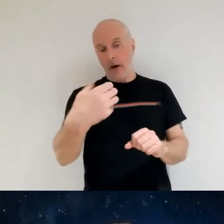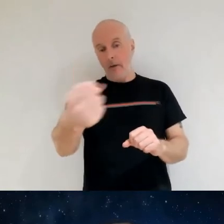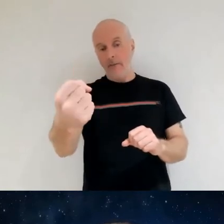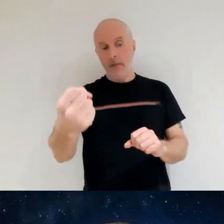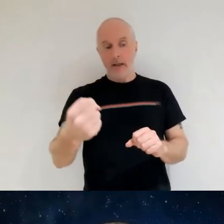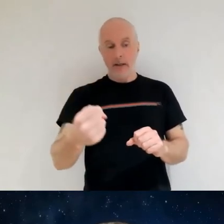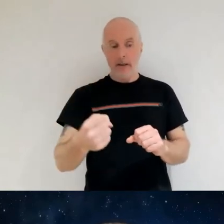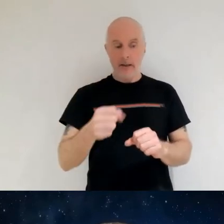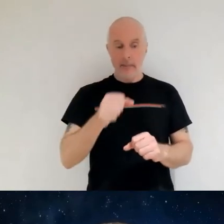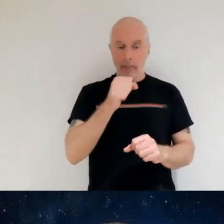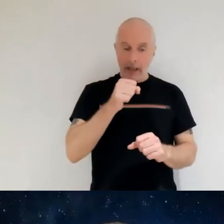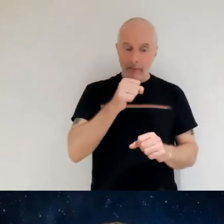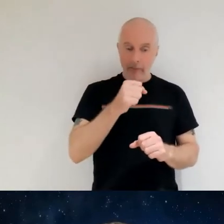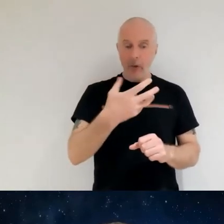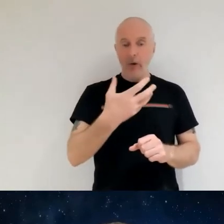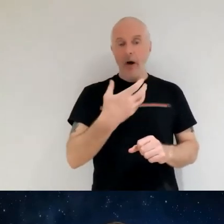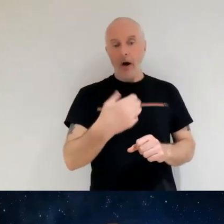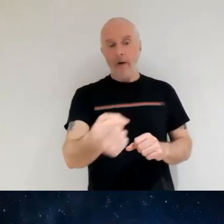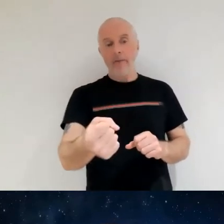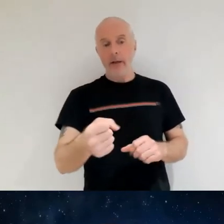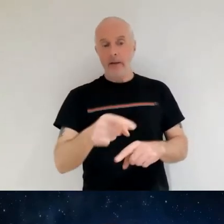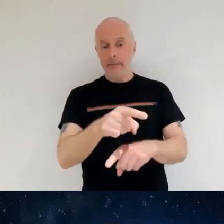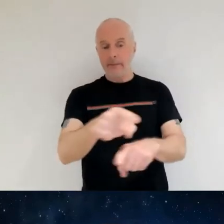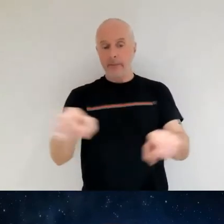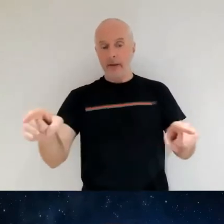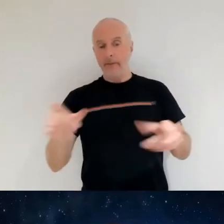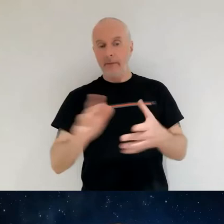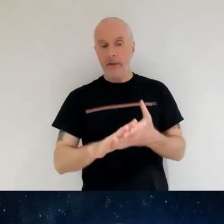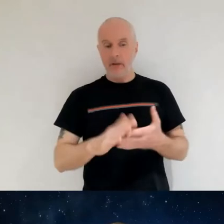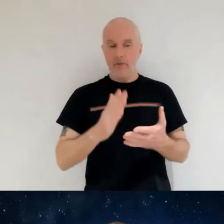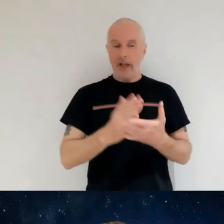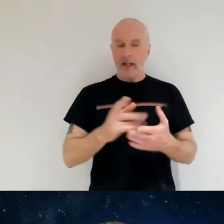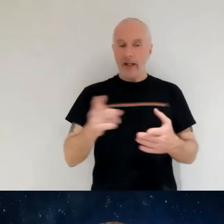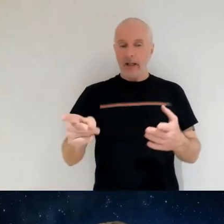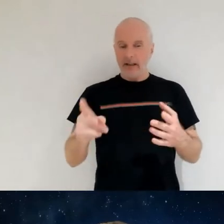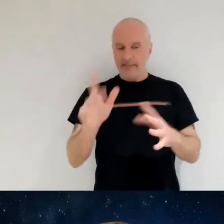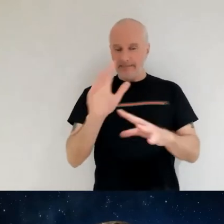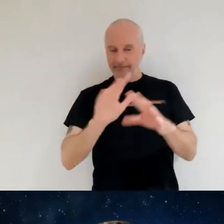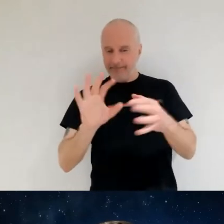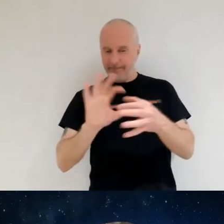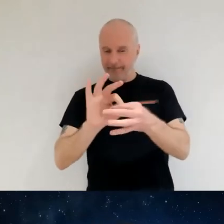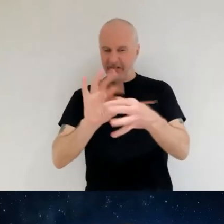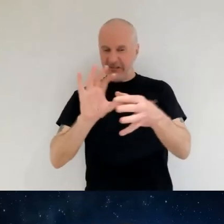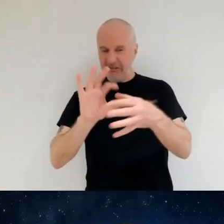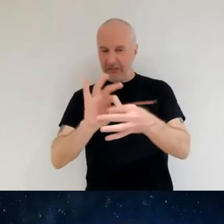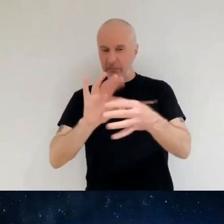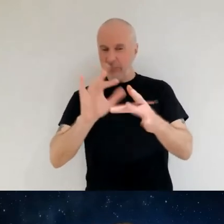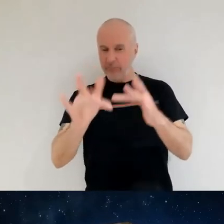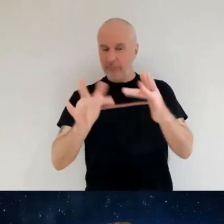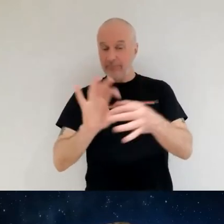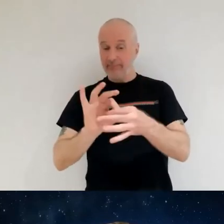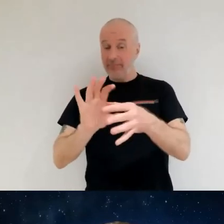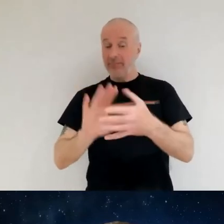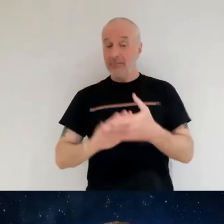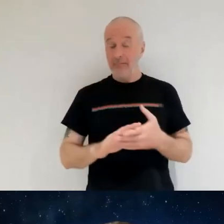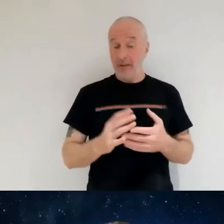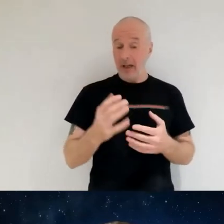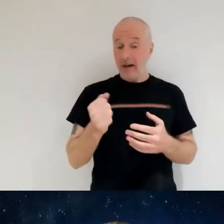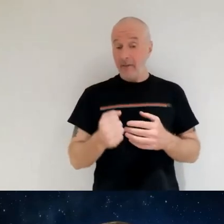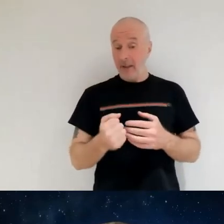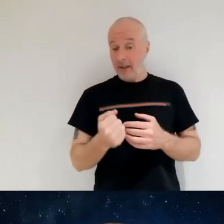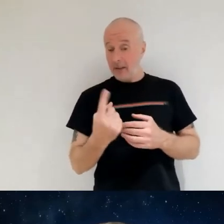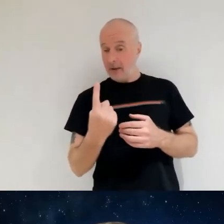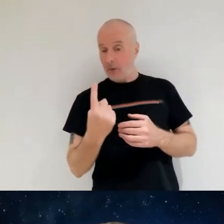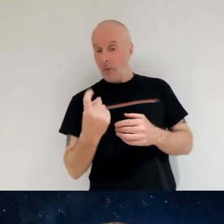those of us that are on a very limited bandwidth um as i mentioned right this is our penultimate talk within our talk series